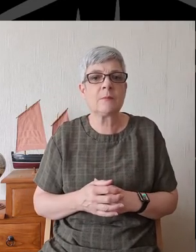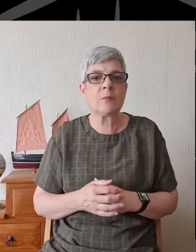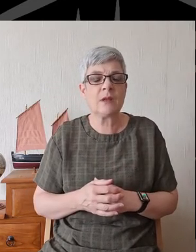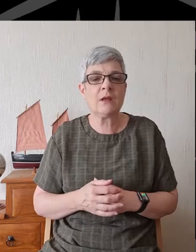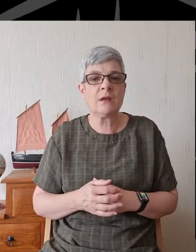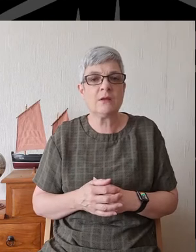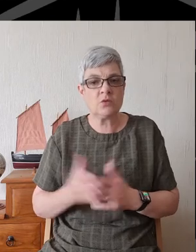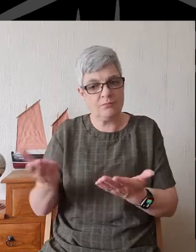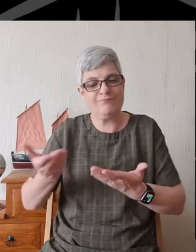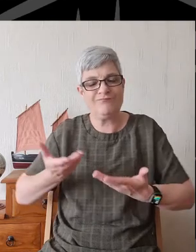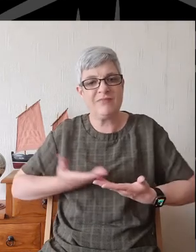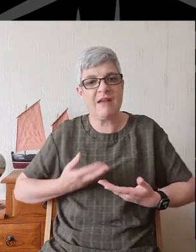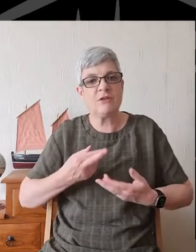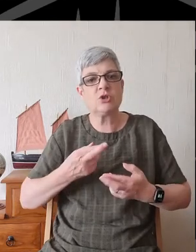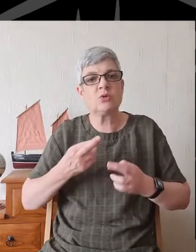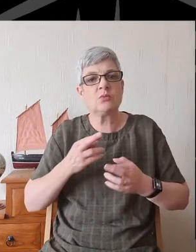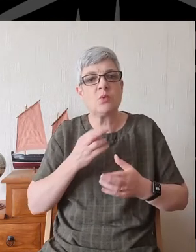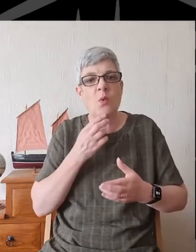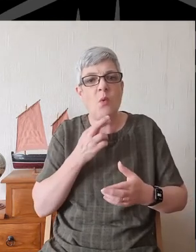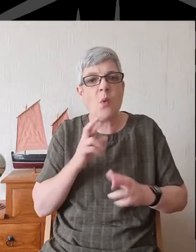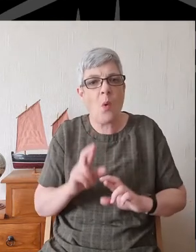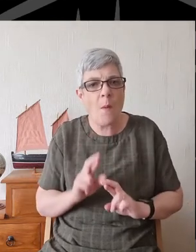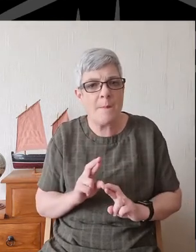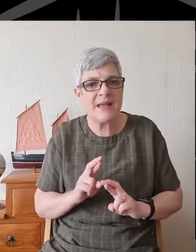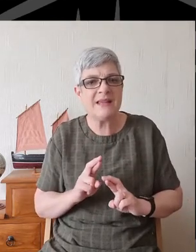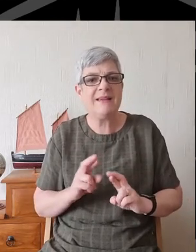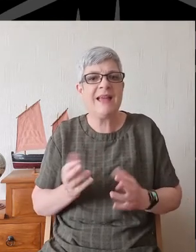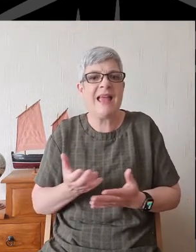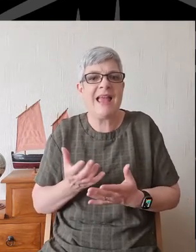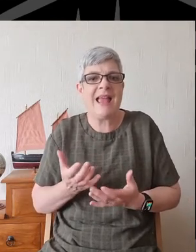And so give us hope, energy, enthusiasm